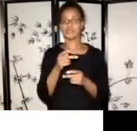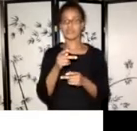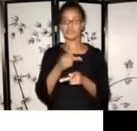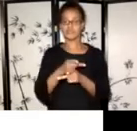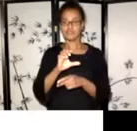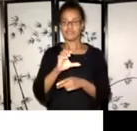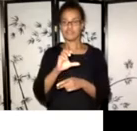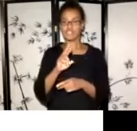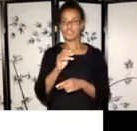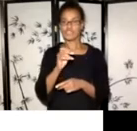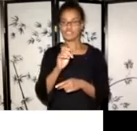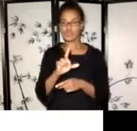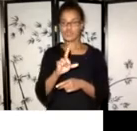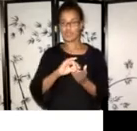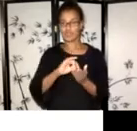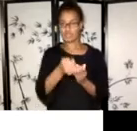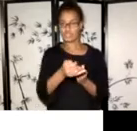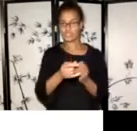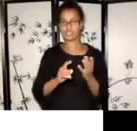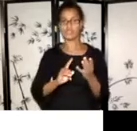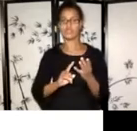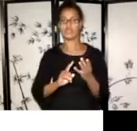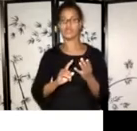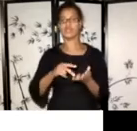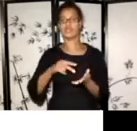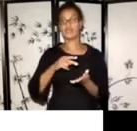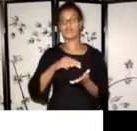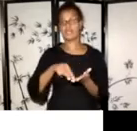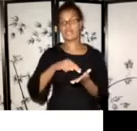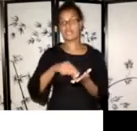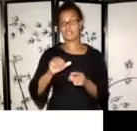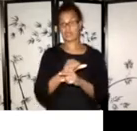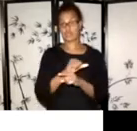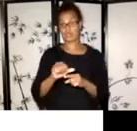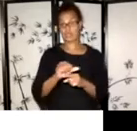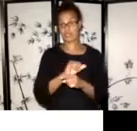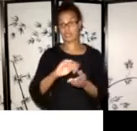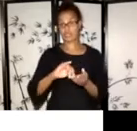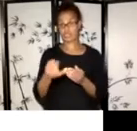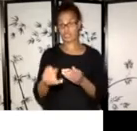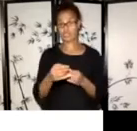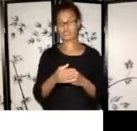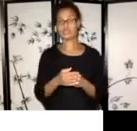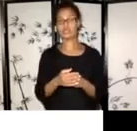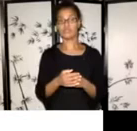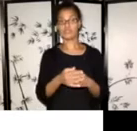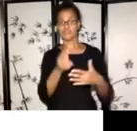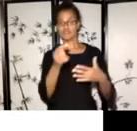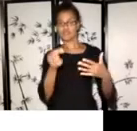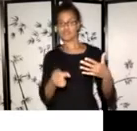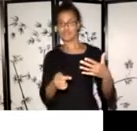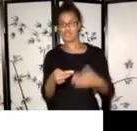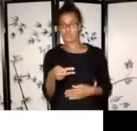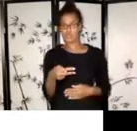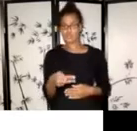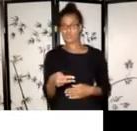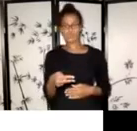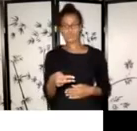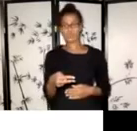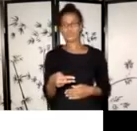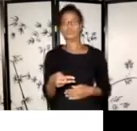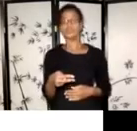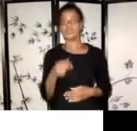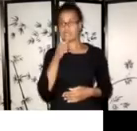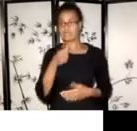projects. I won't be speaking to the last two. Um, but those are open to, uh, indigenous artists, but also,